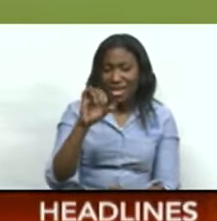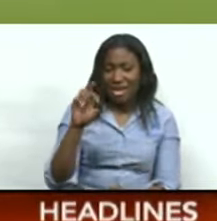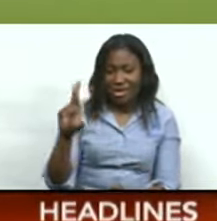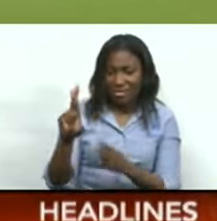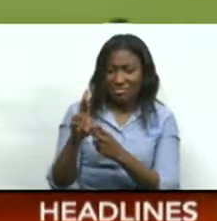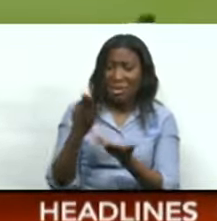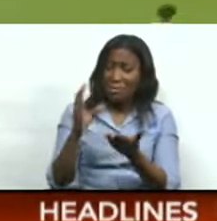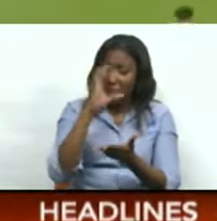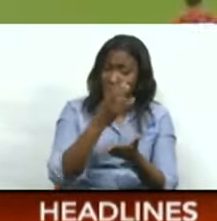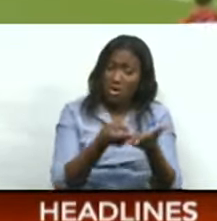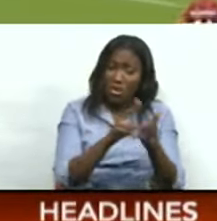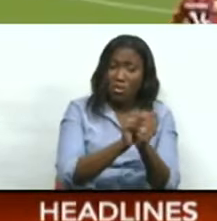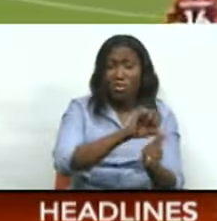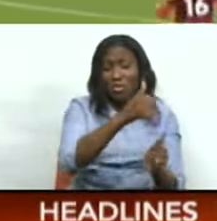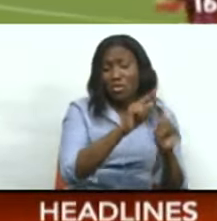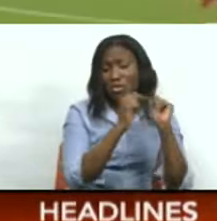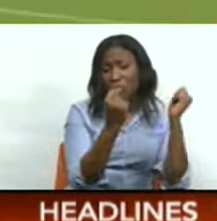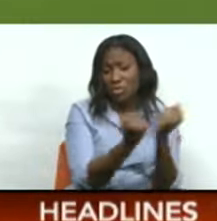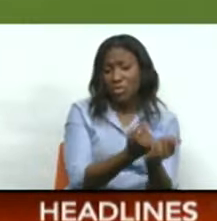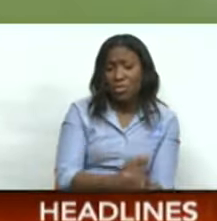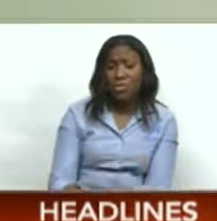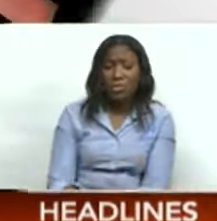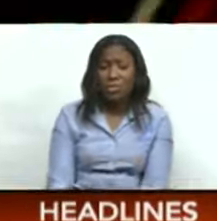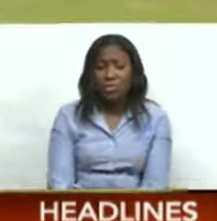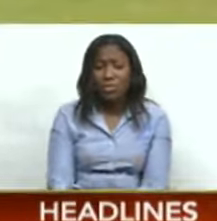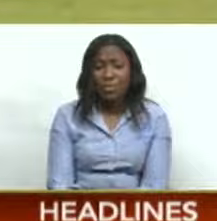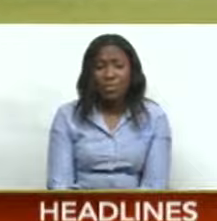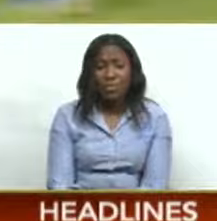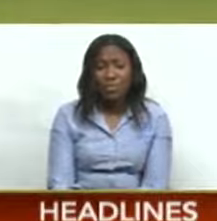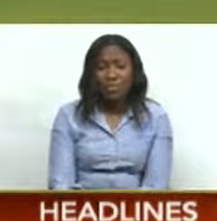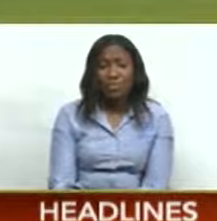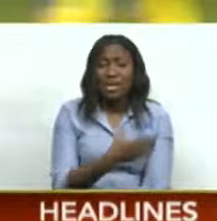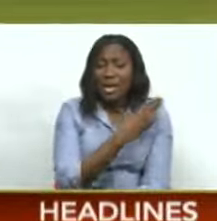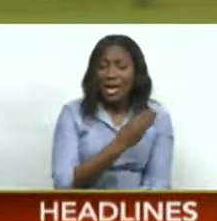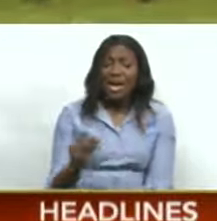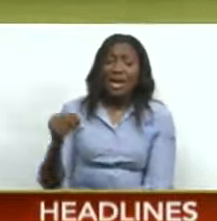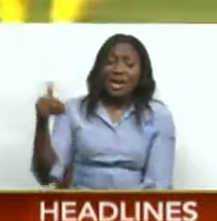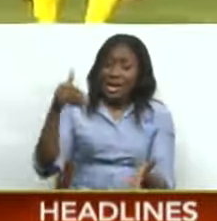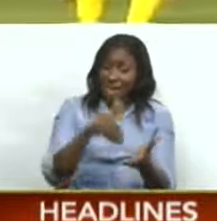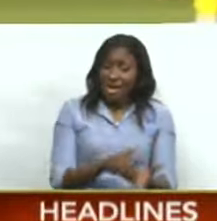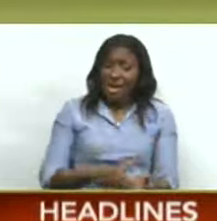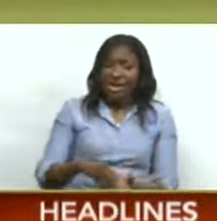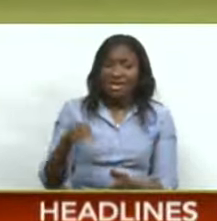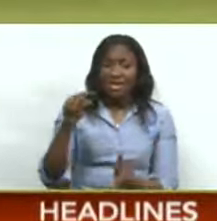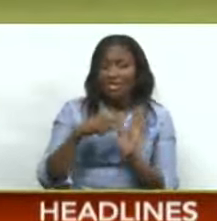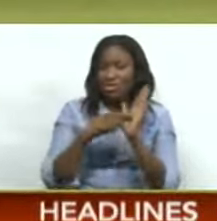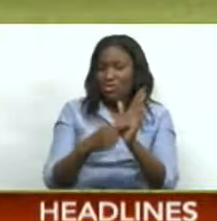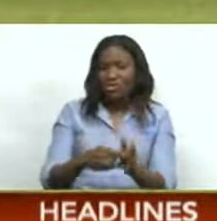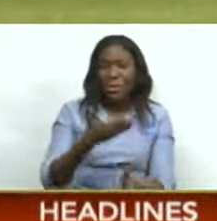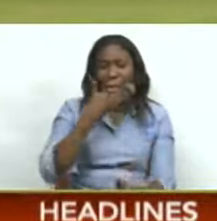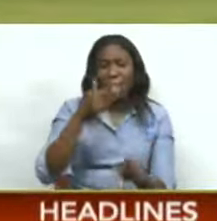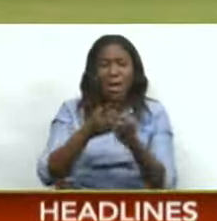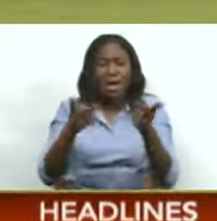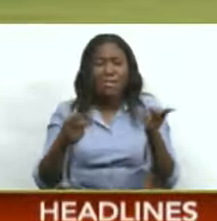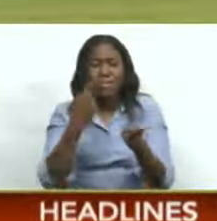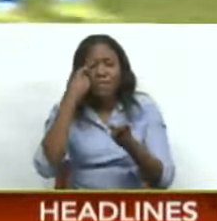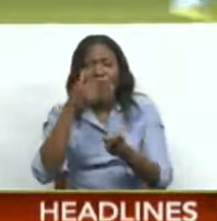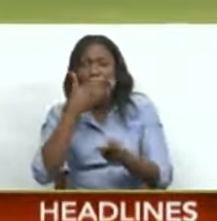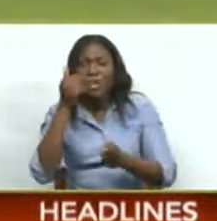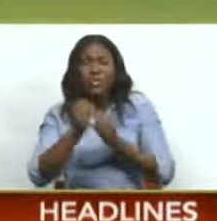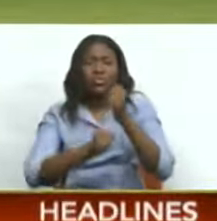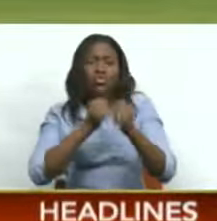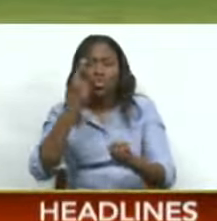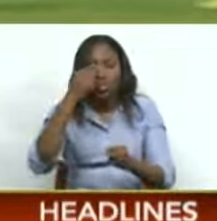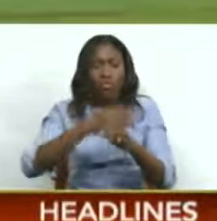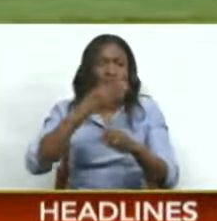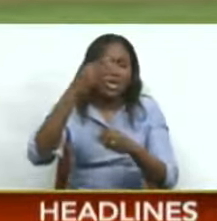contract option to stay with Bayern Munich. And once again, we direct you to the best venues for the best sporting